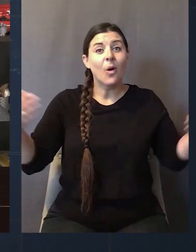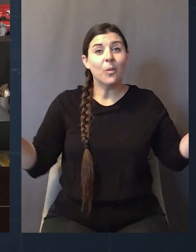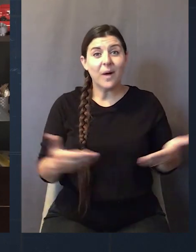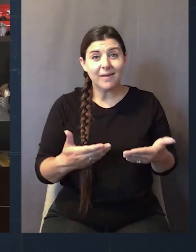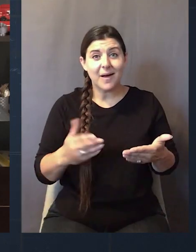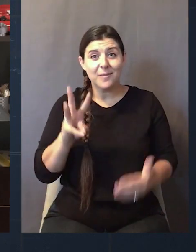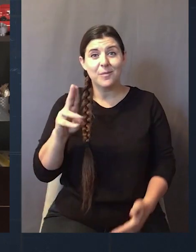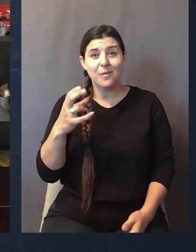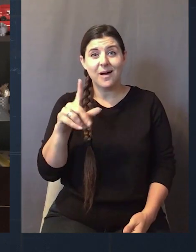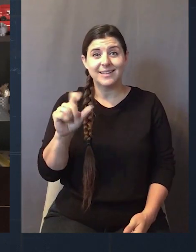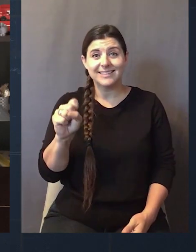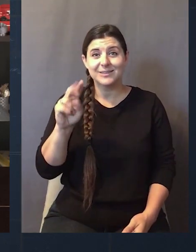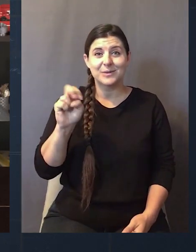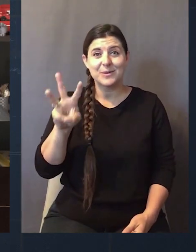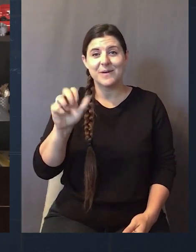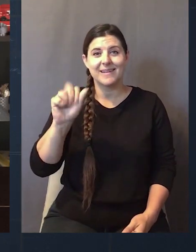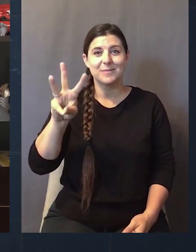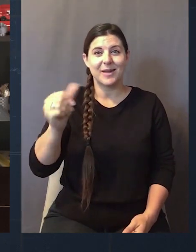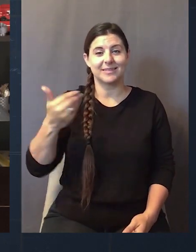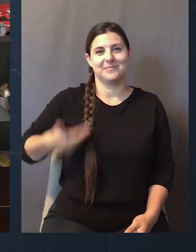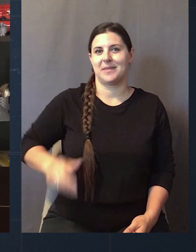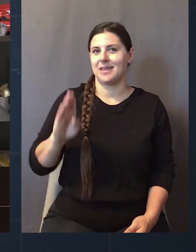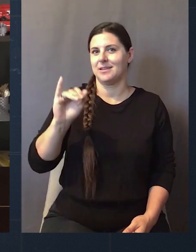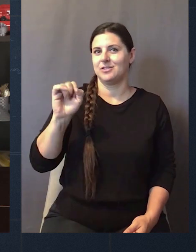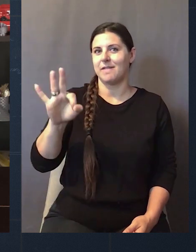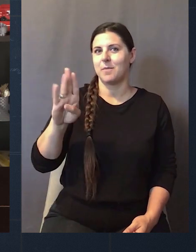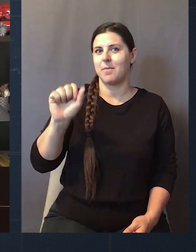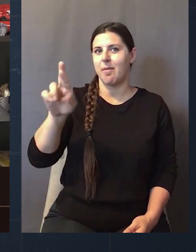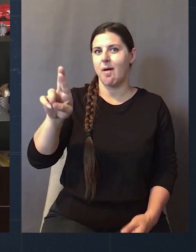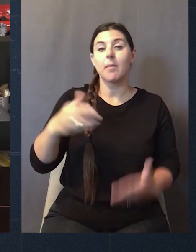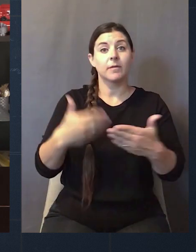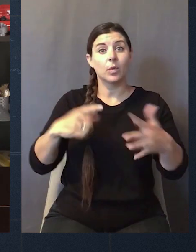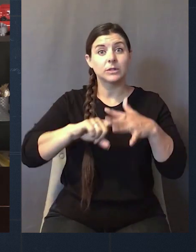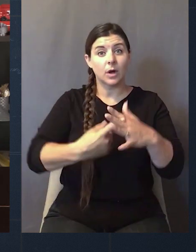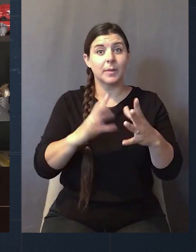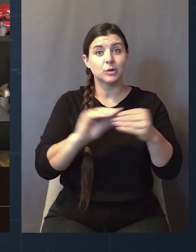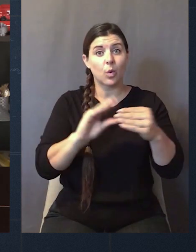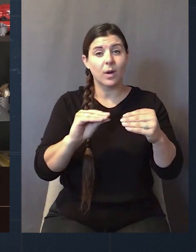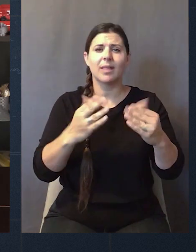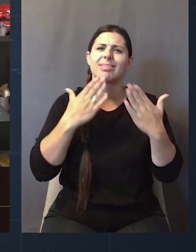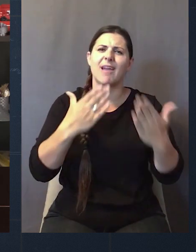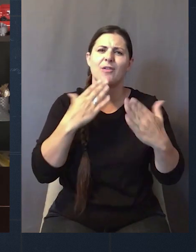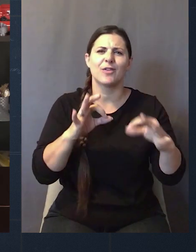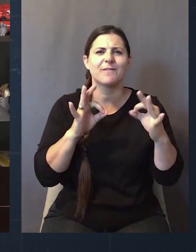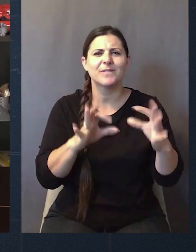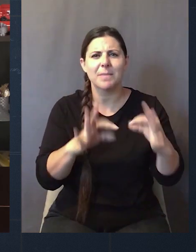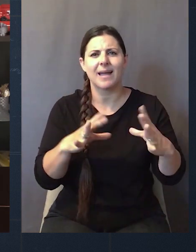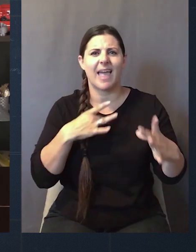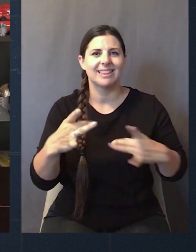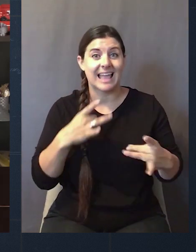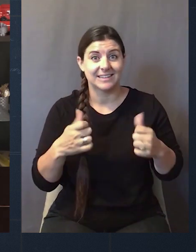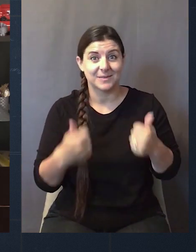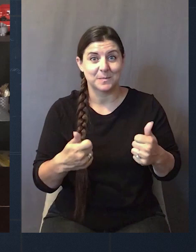Welcome to What's New with AWS. I'm Jeff Barr. Before we dive into the story, I want to thank you for all the great feedback and